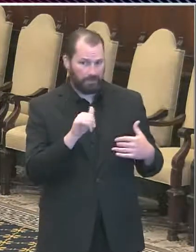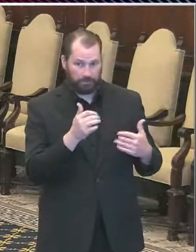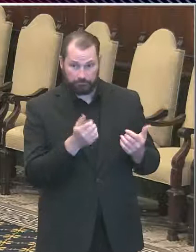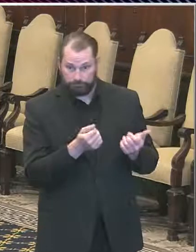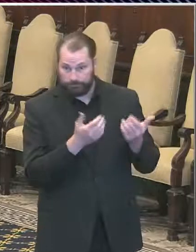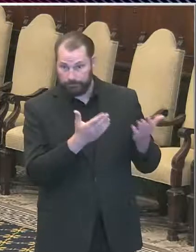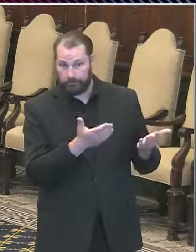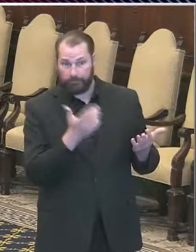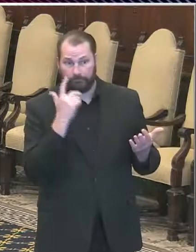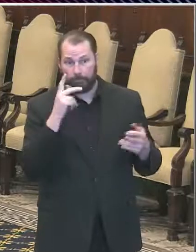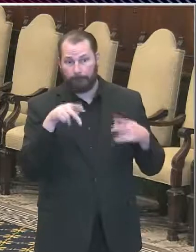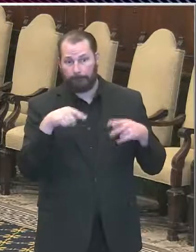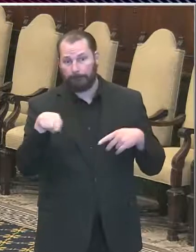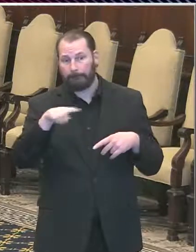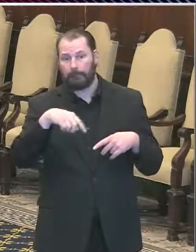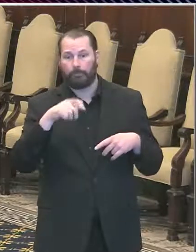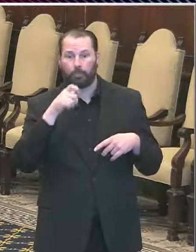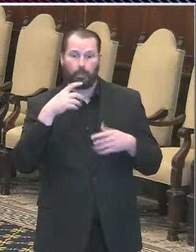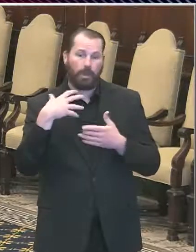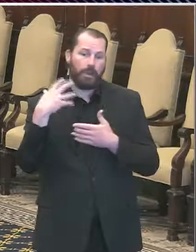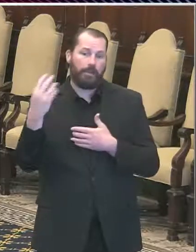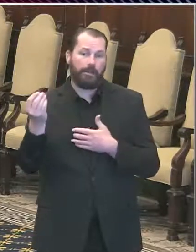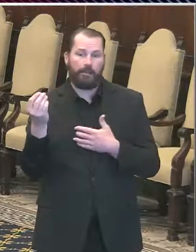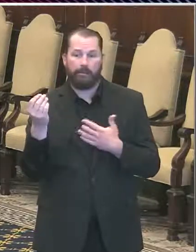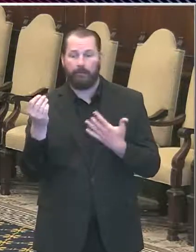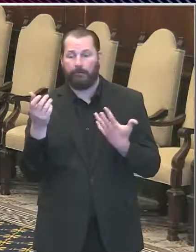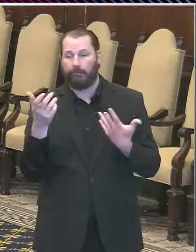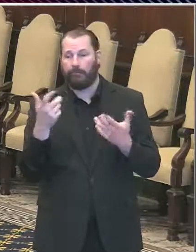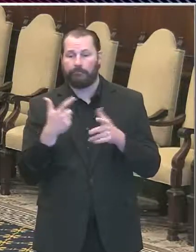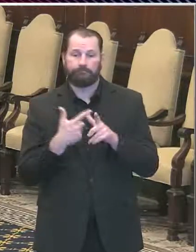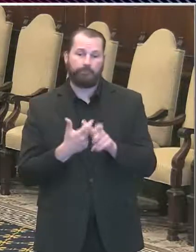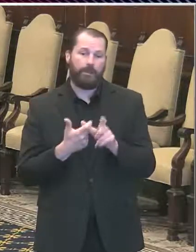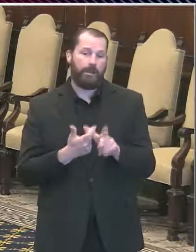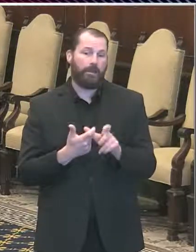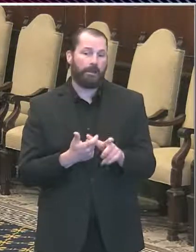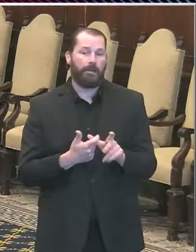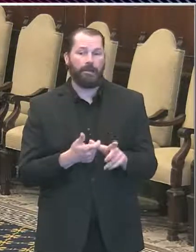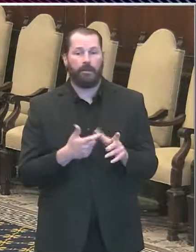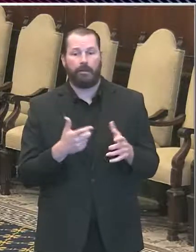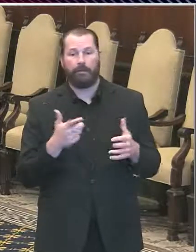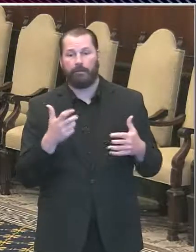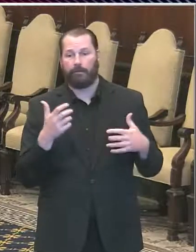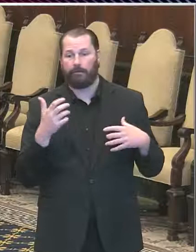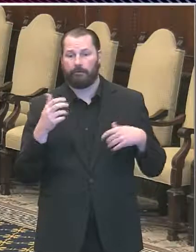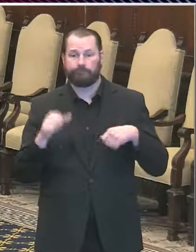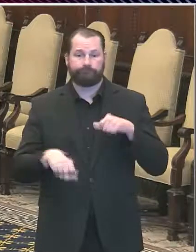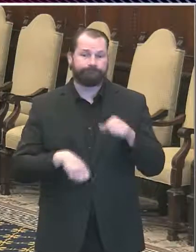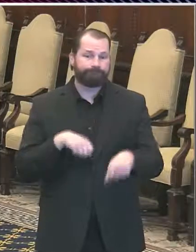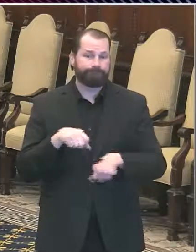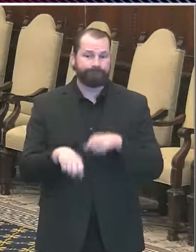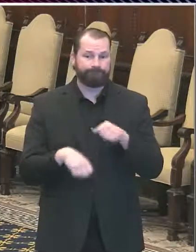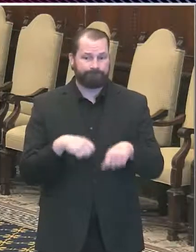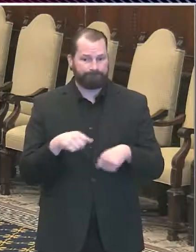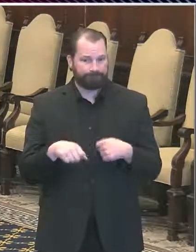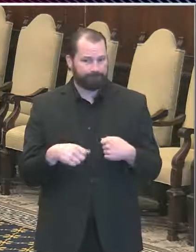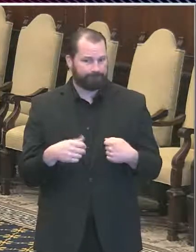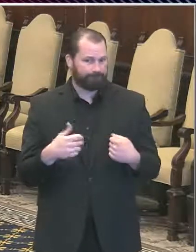streets while running biking hiking etc is there an official recommendation or what's the current